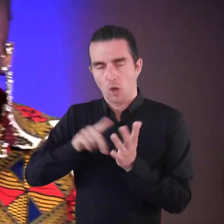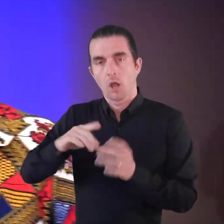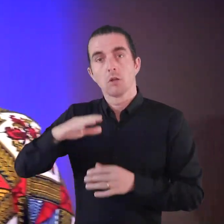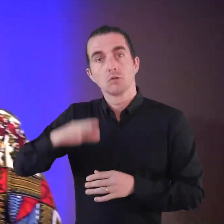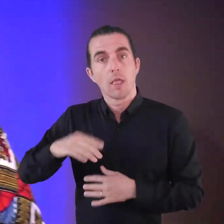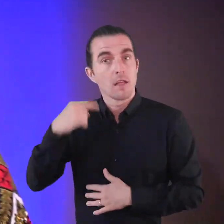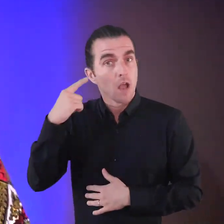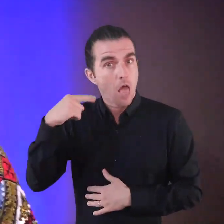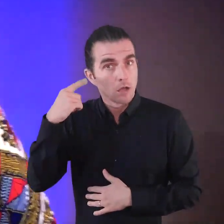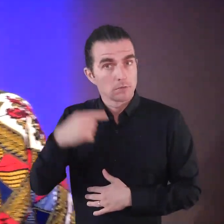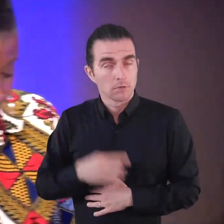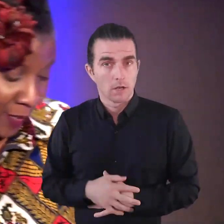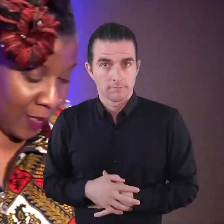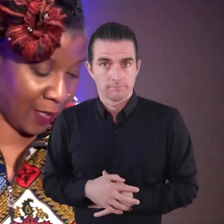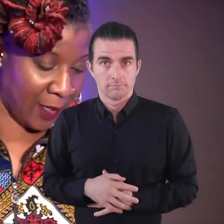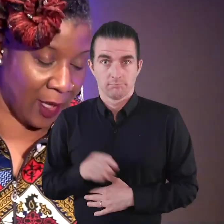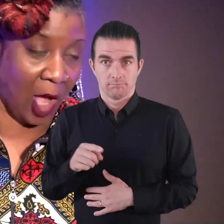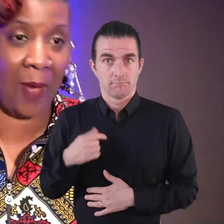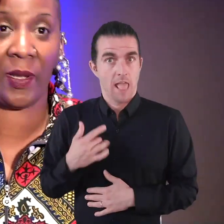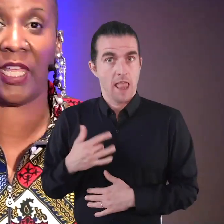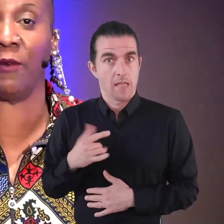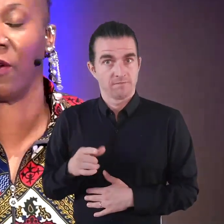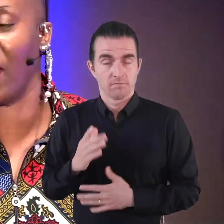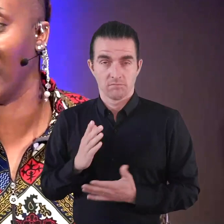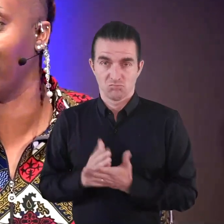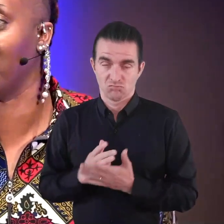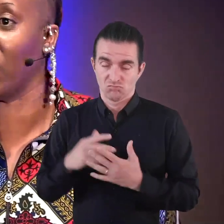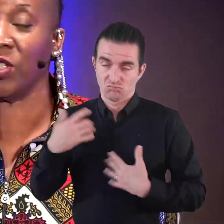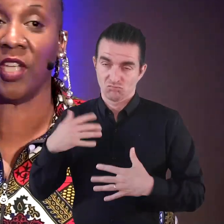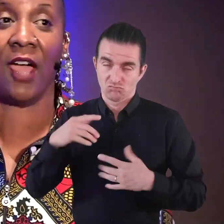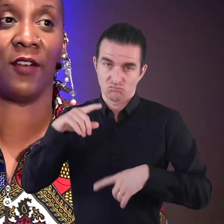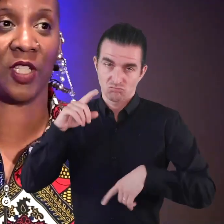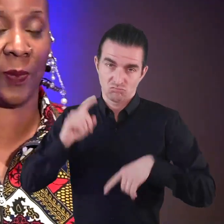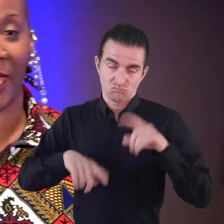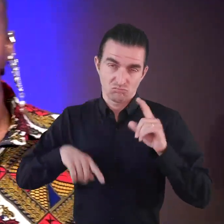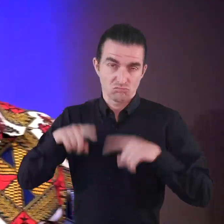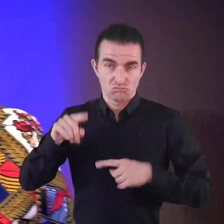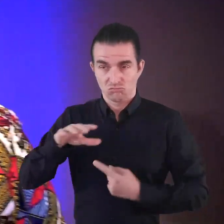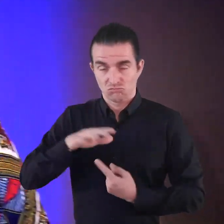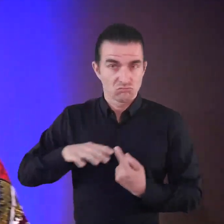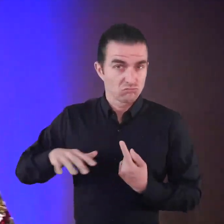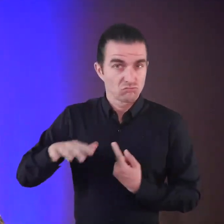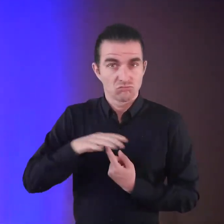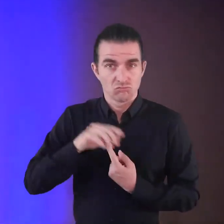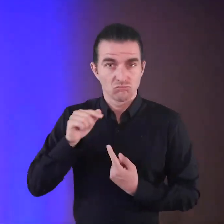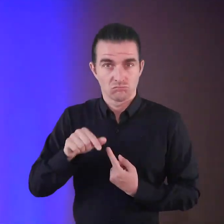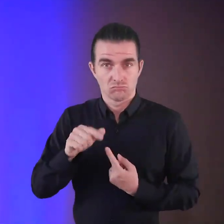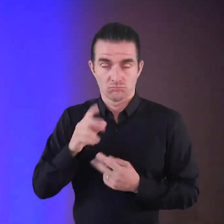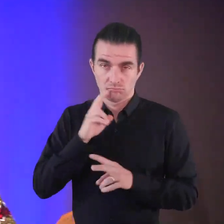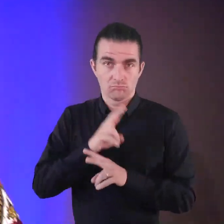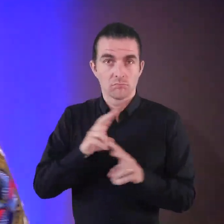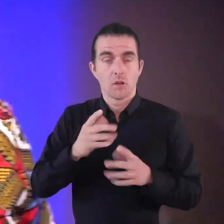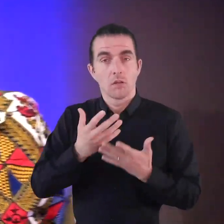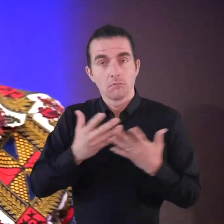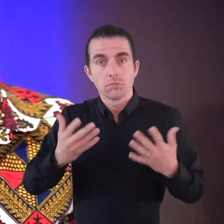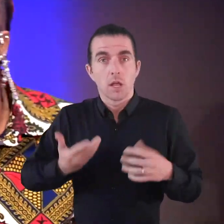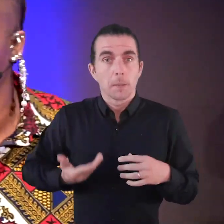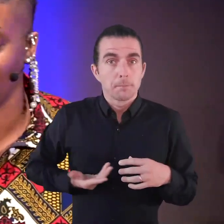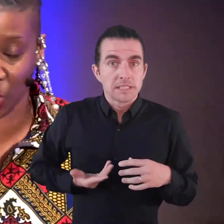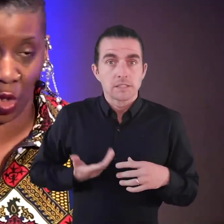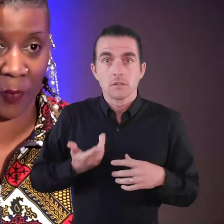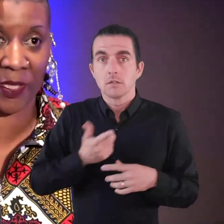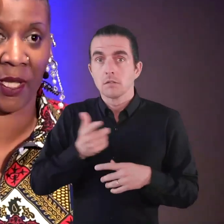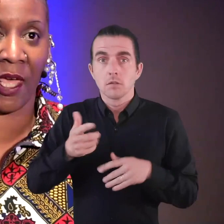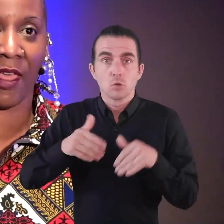which is in South London. I believe where I live is the most diverse place in my borough and I think it's evidenced by the many